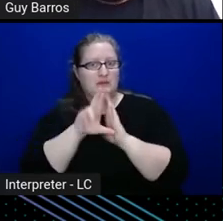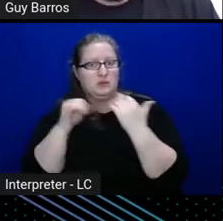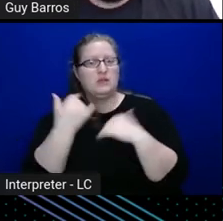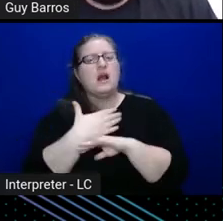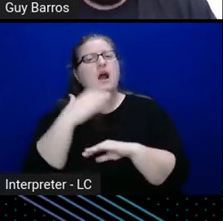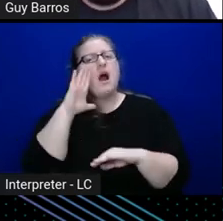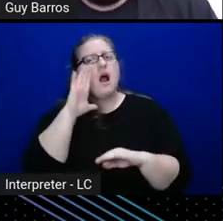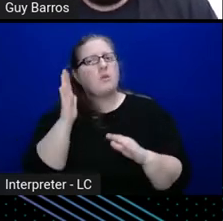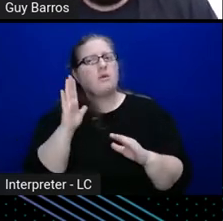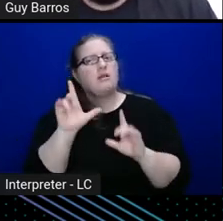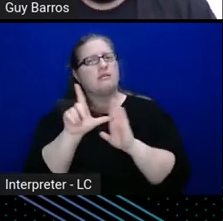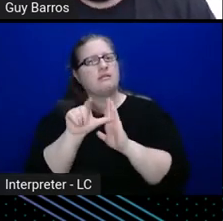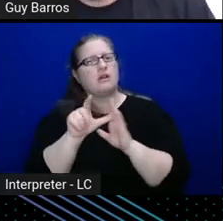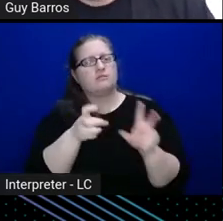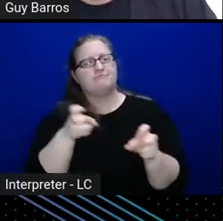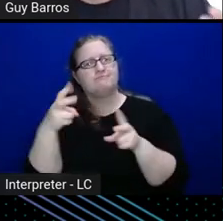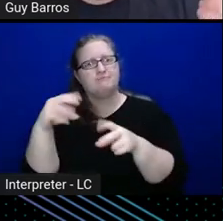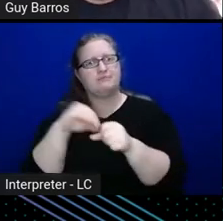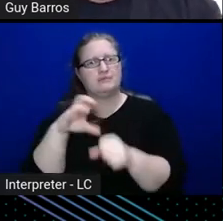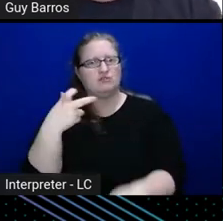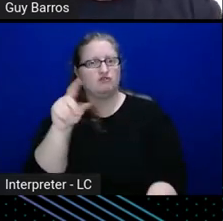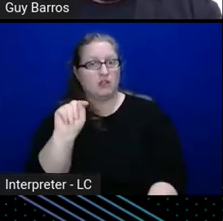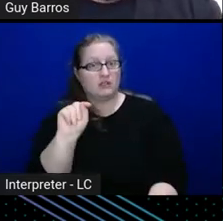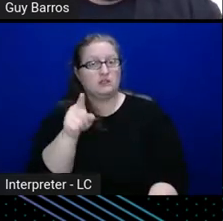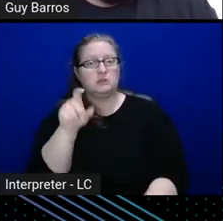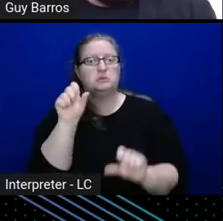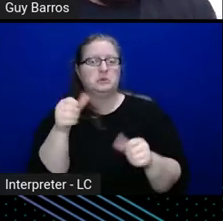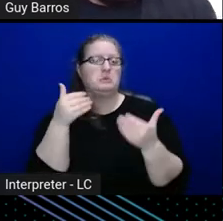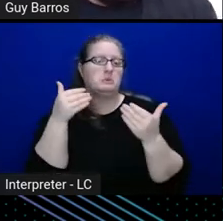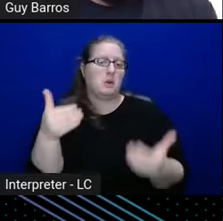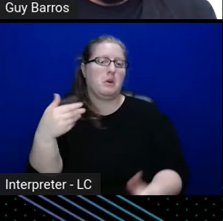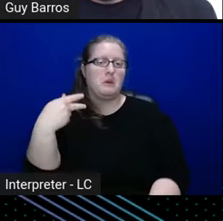afterwards, and yeah, if feel free to PR,